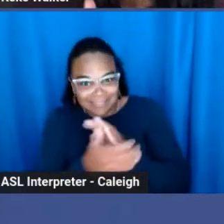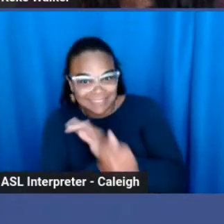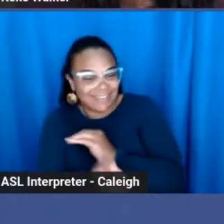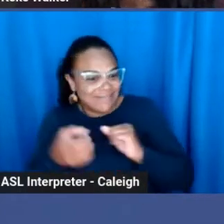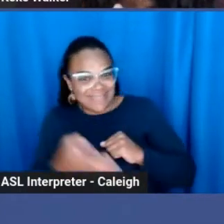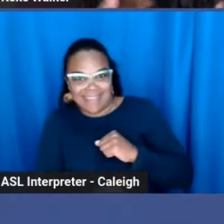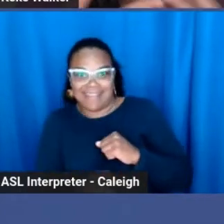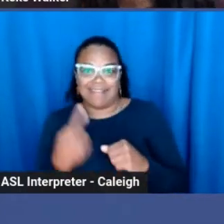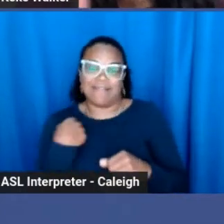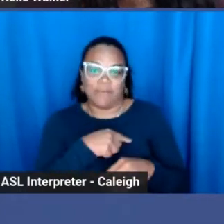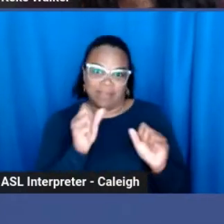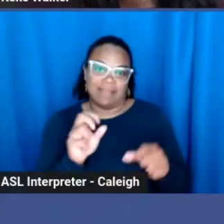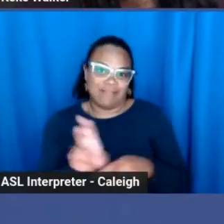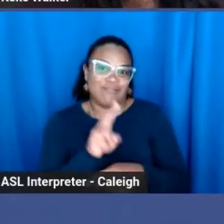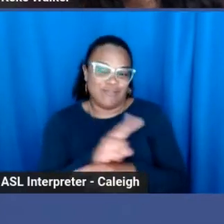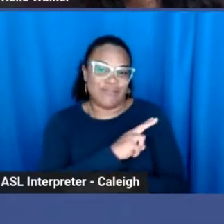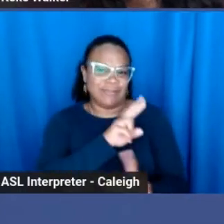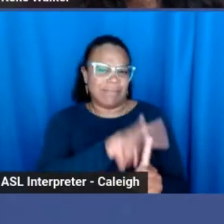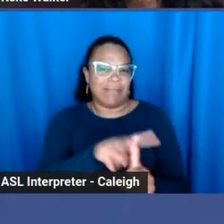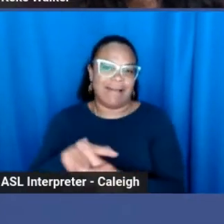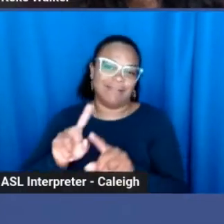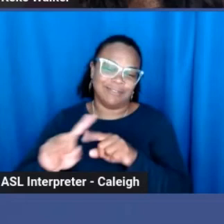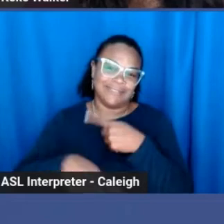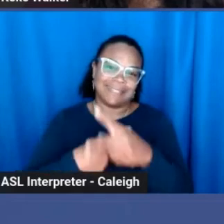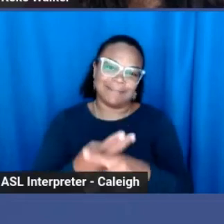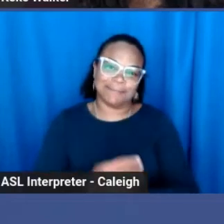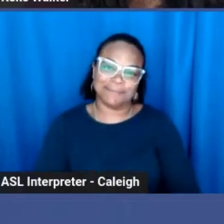be able to use in all of these different forms.